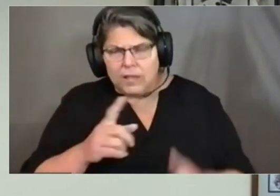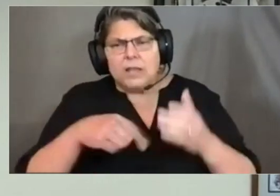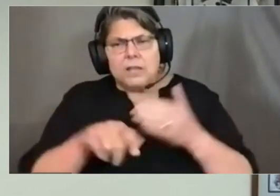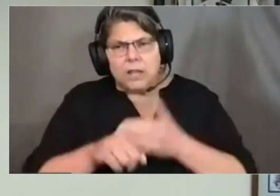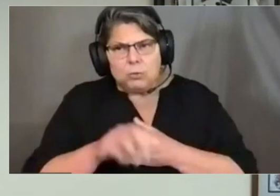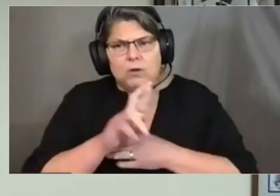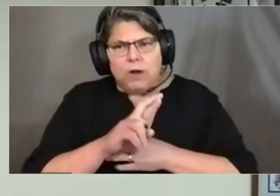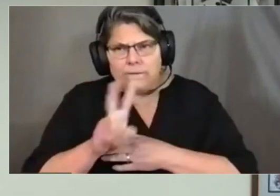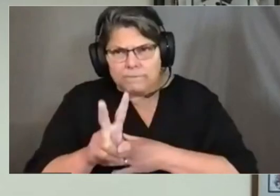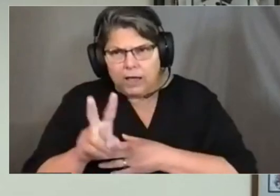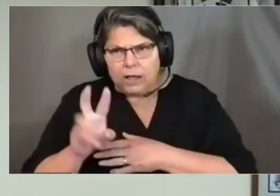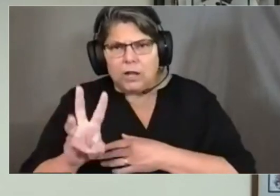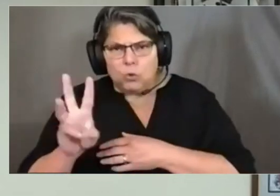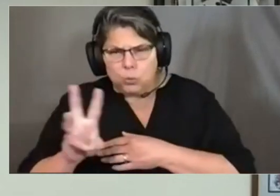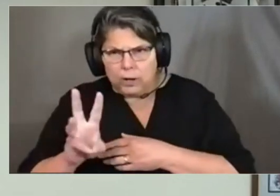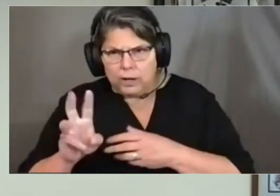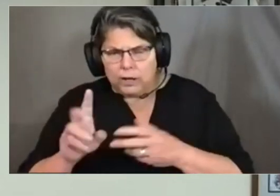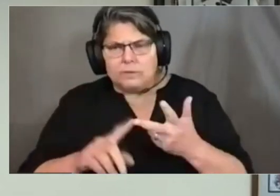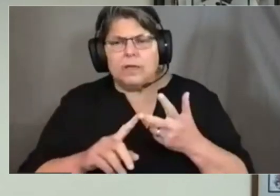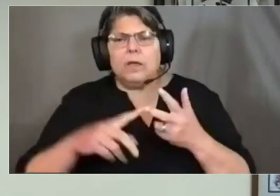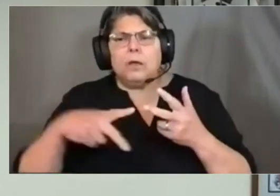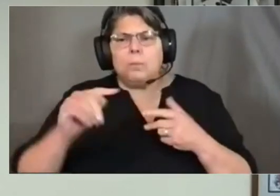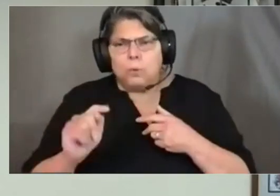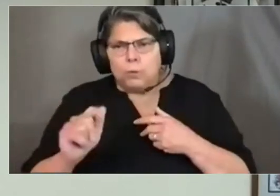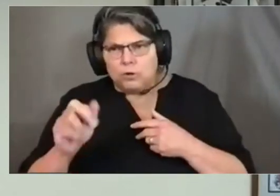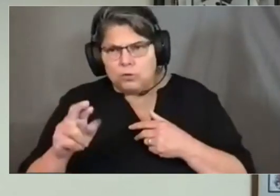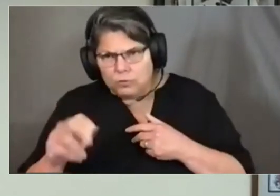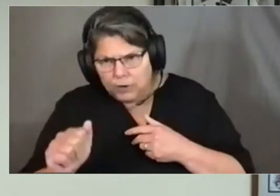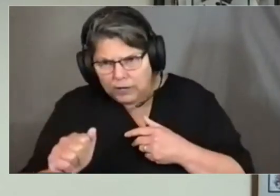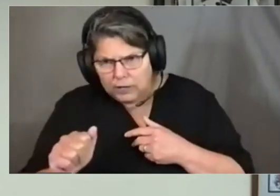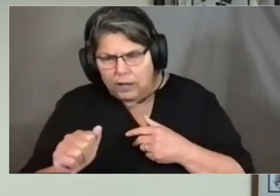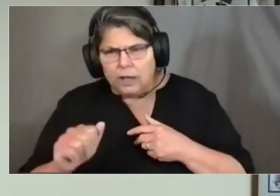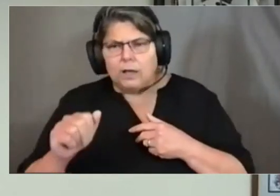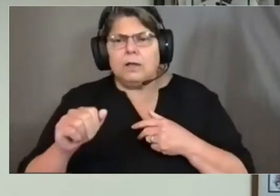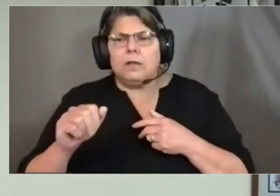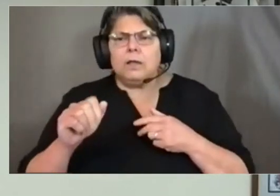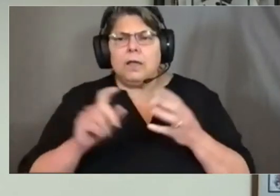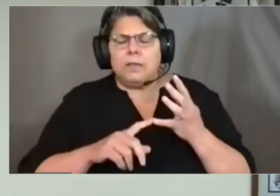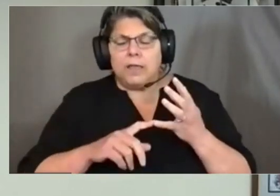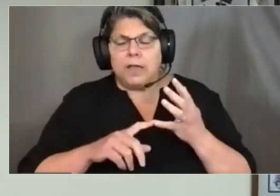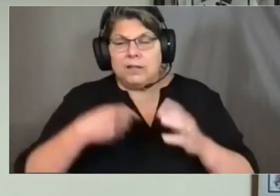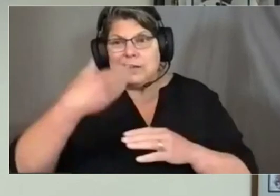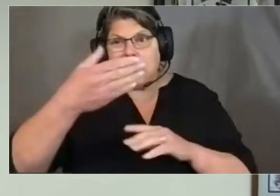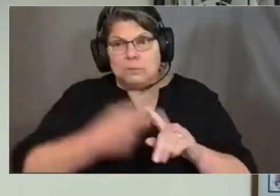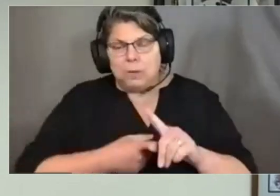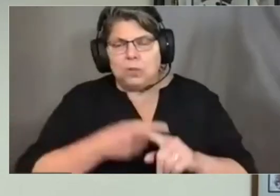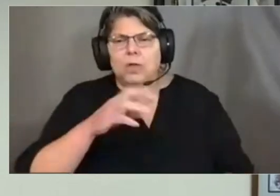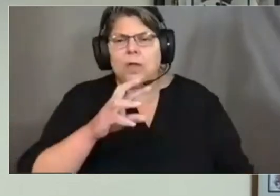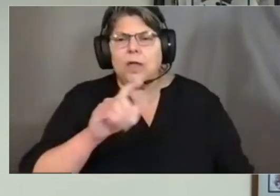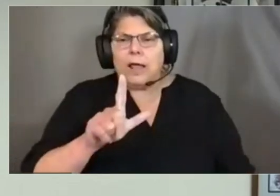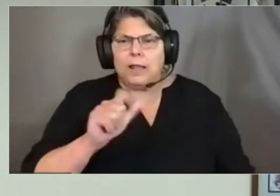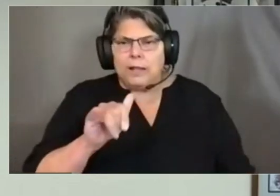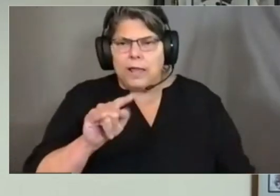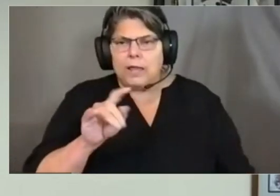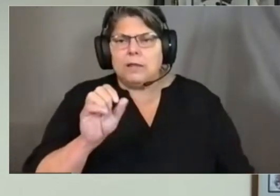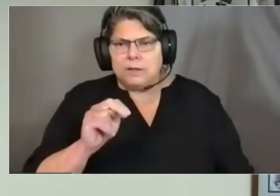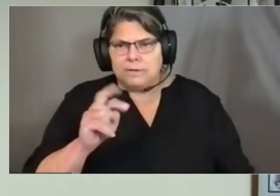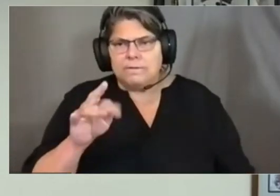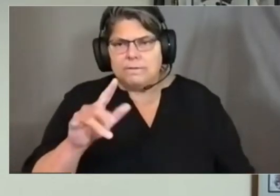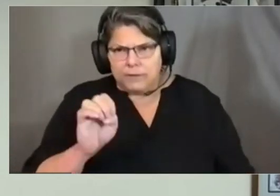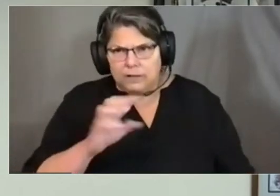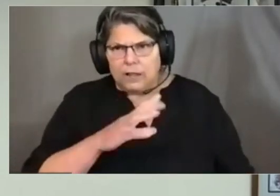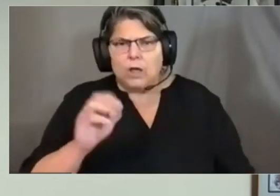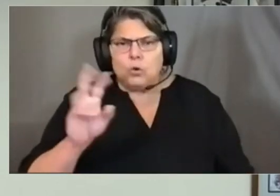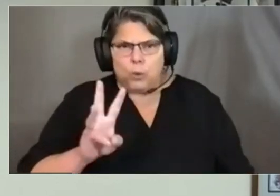Point Arena, Boonville, and Laytonville-Willits a month from now. Consolidated Tribal Health also